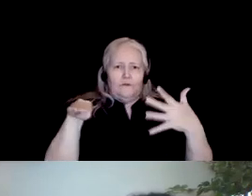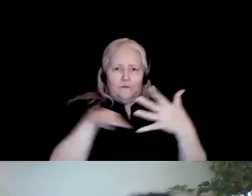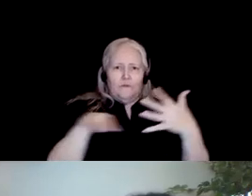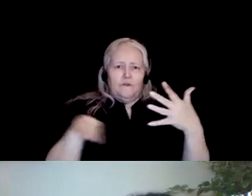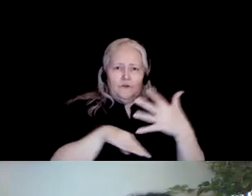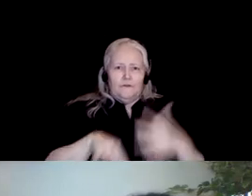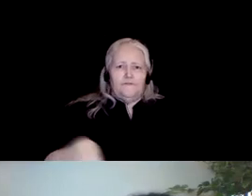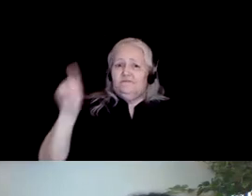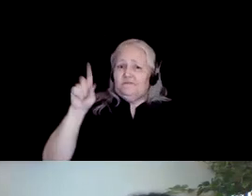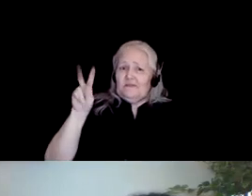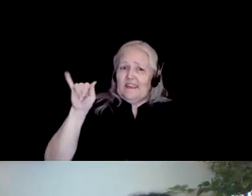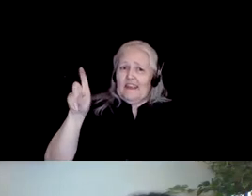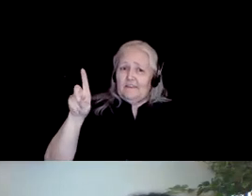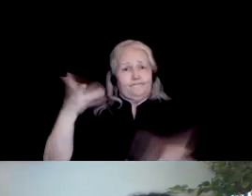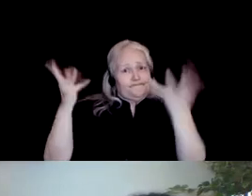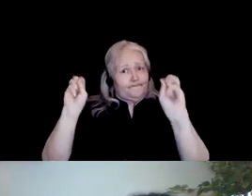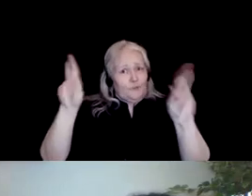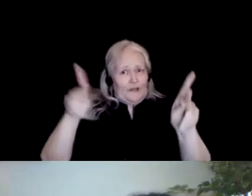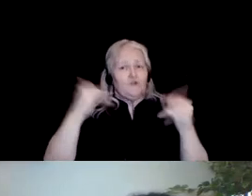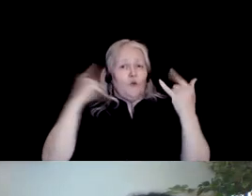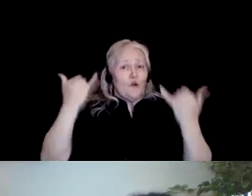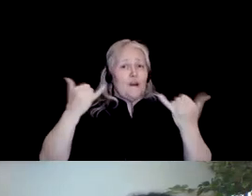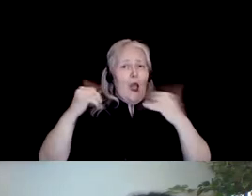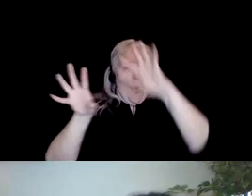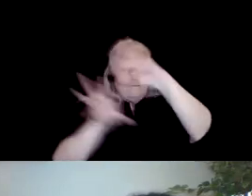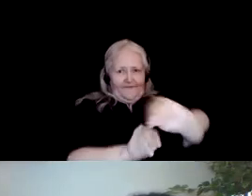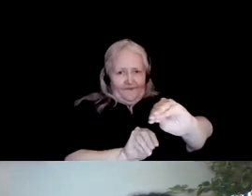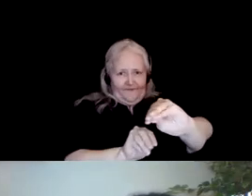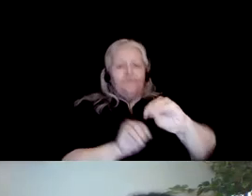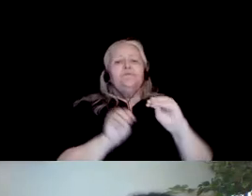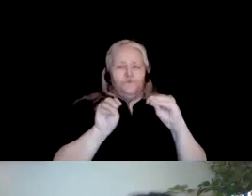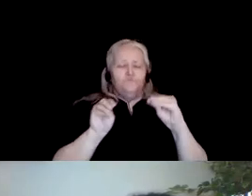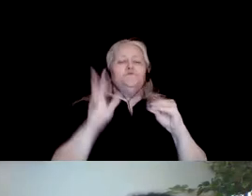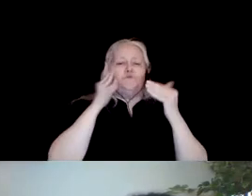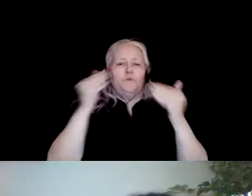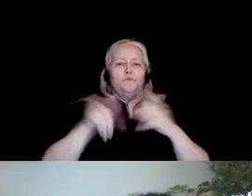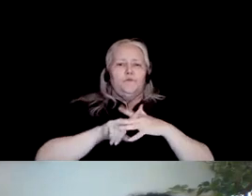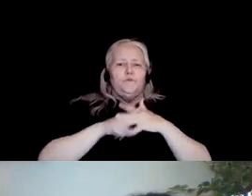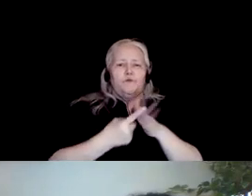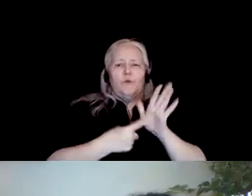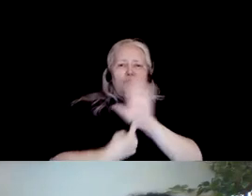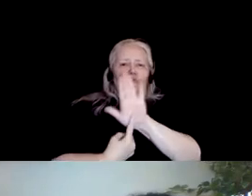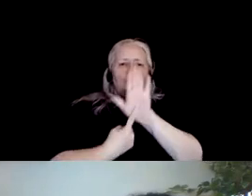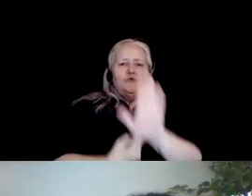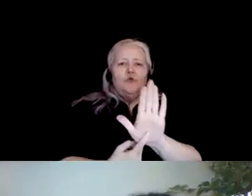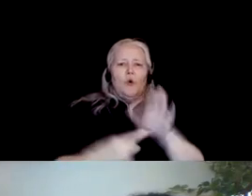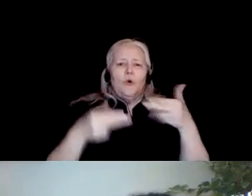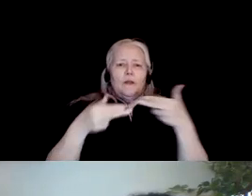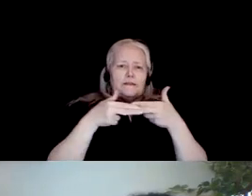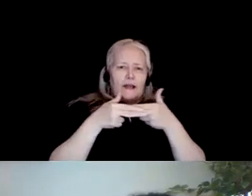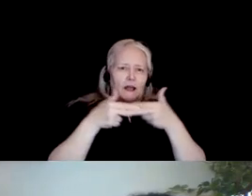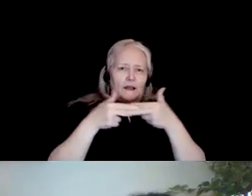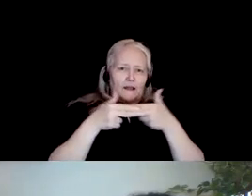Okay, great. So cameras off everybody and I will start the slideshow